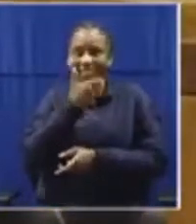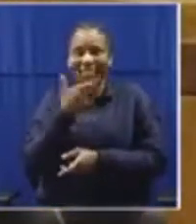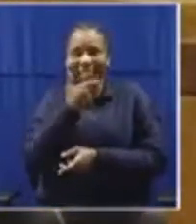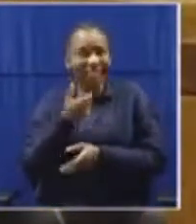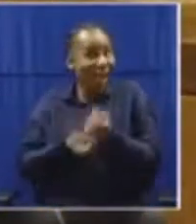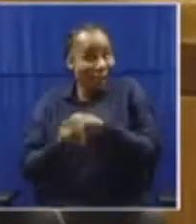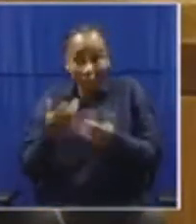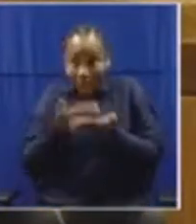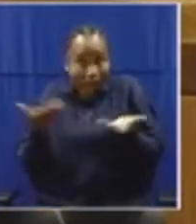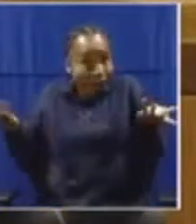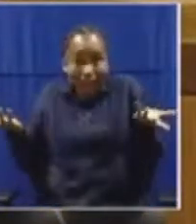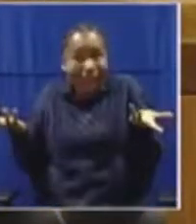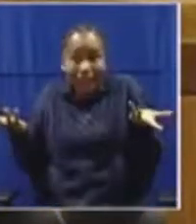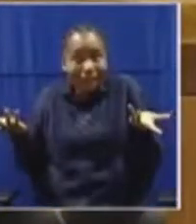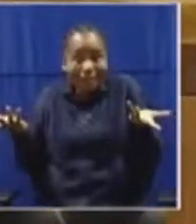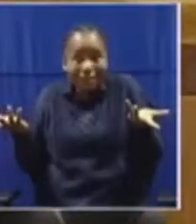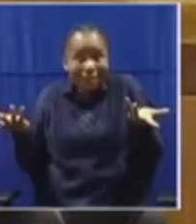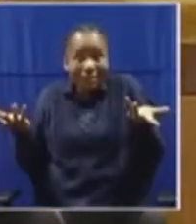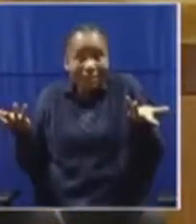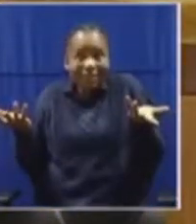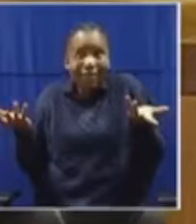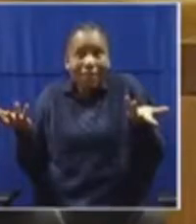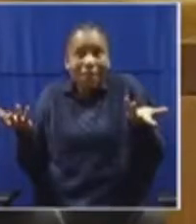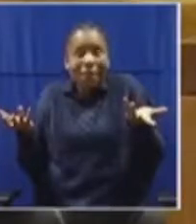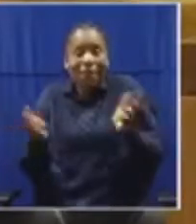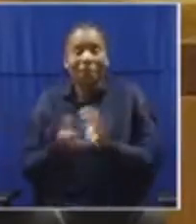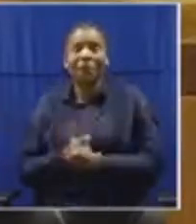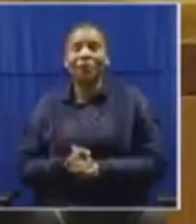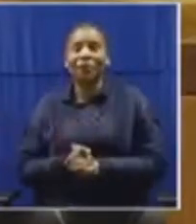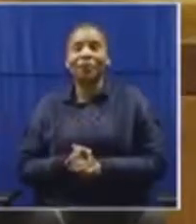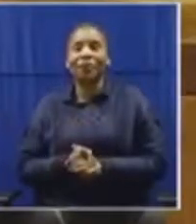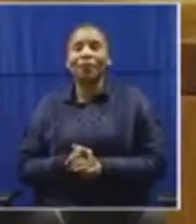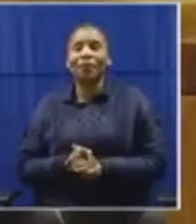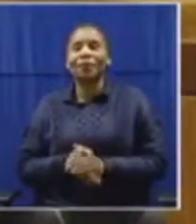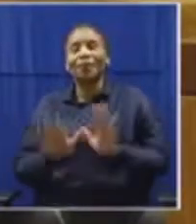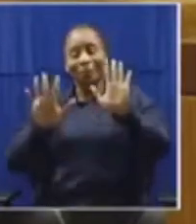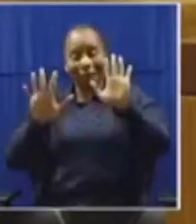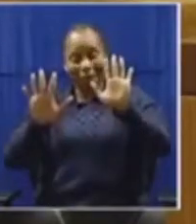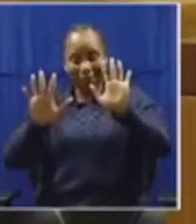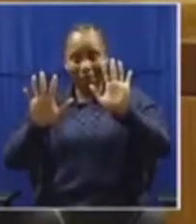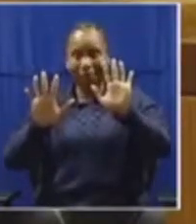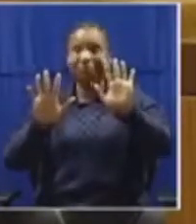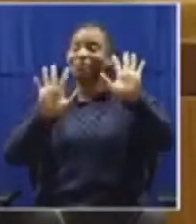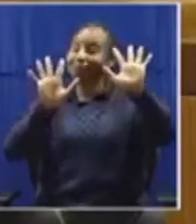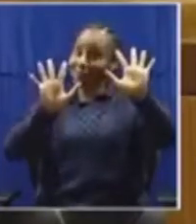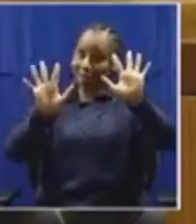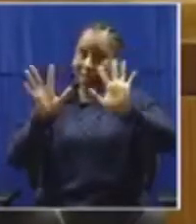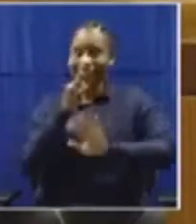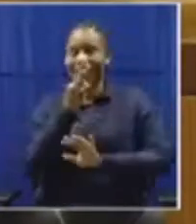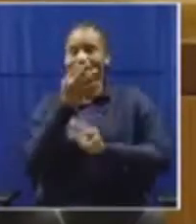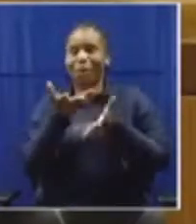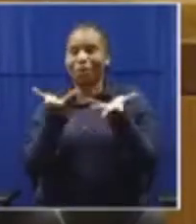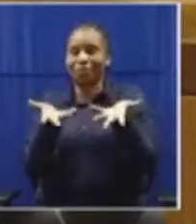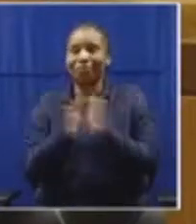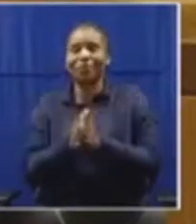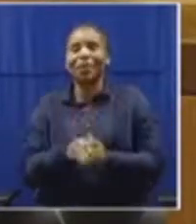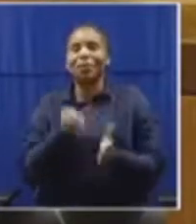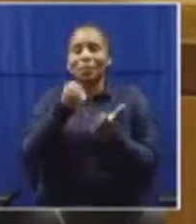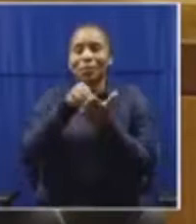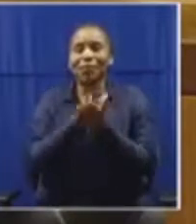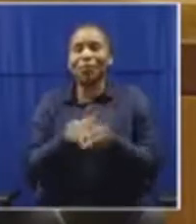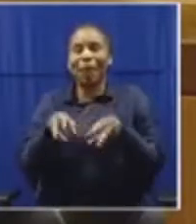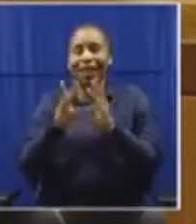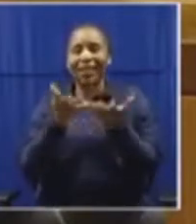but it can happen if, let's put it this way, let's put it this way, Honorable